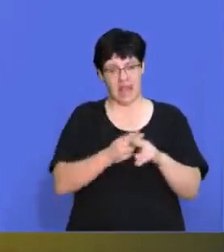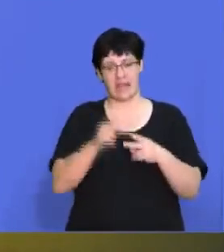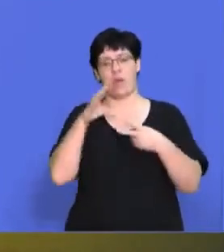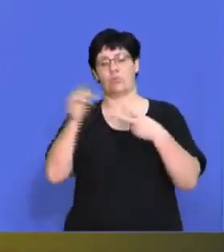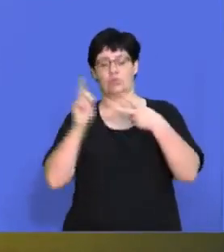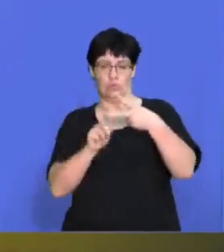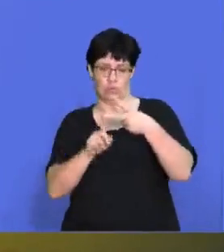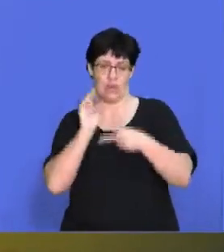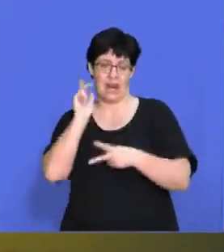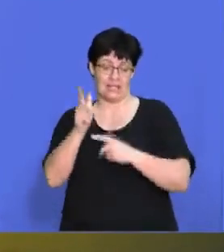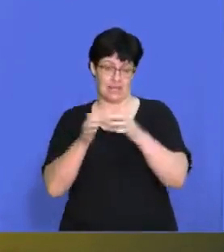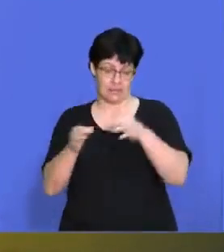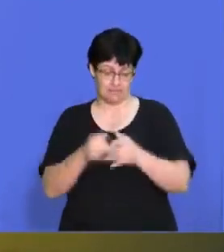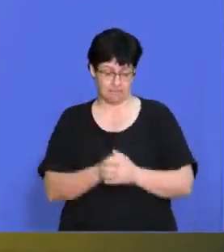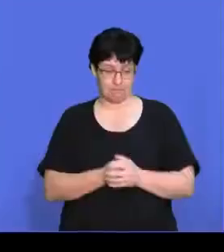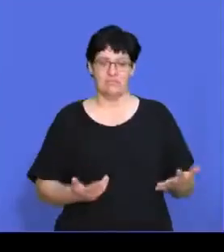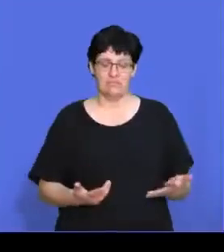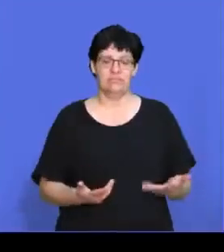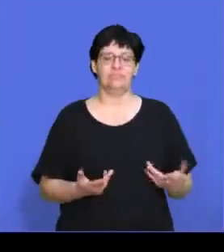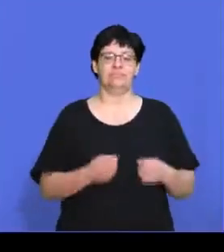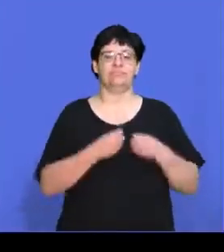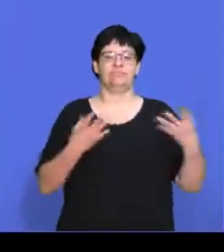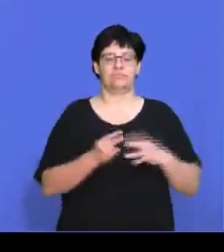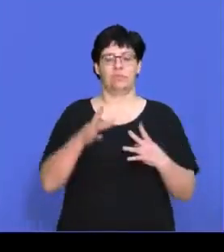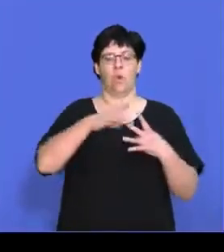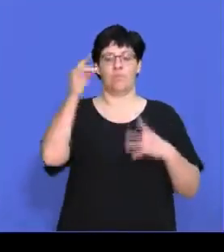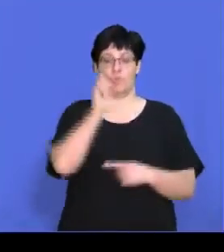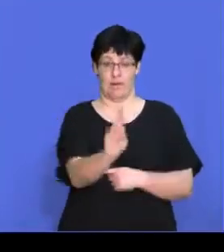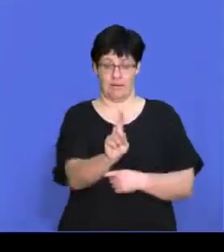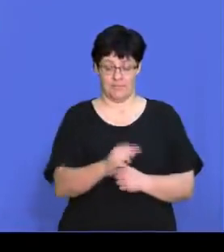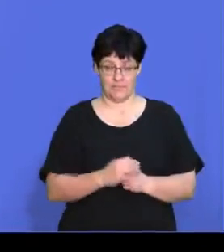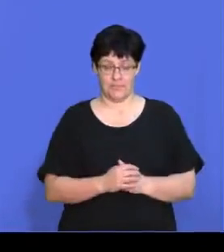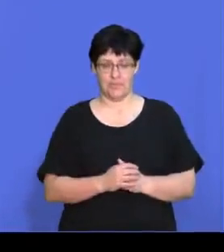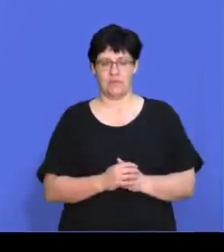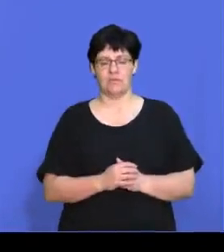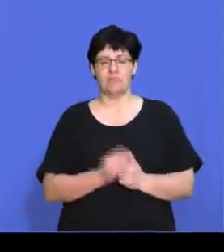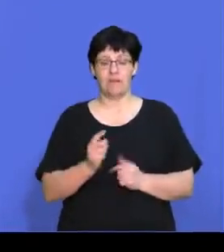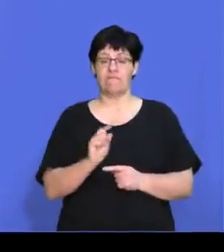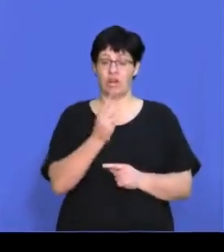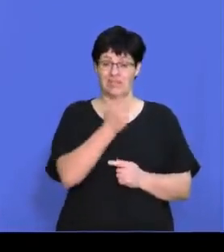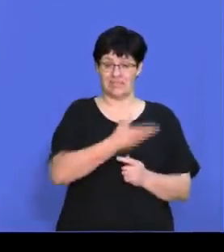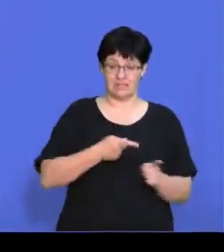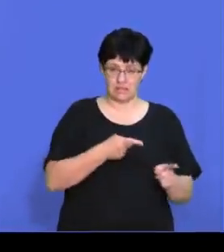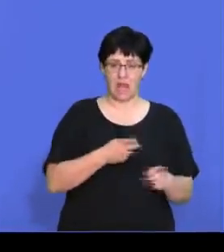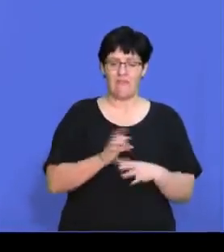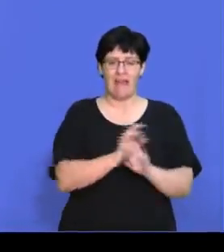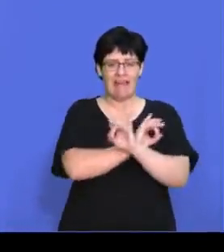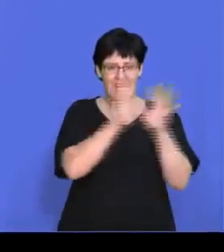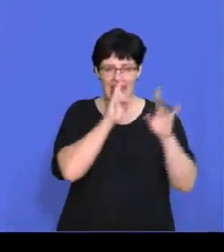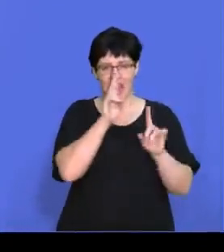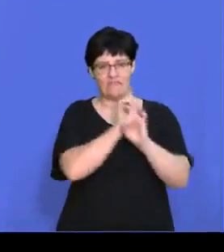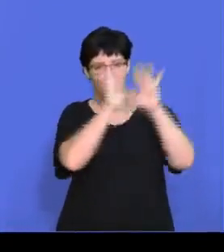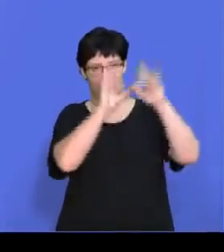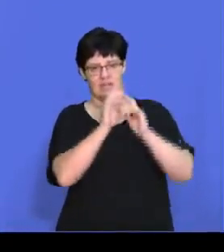then I'll be going through option two. So if we look at option, and the first part is, have a clear vision, mission